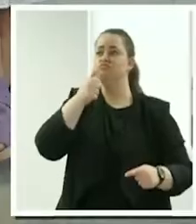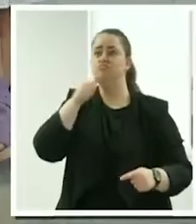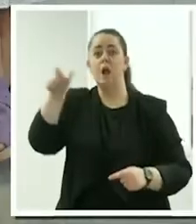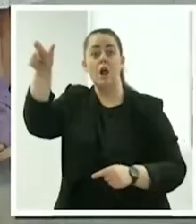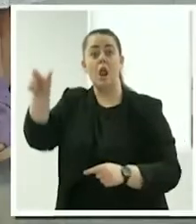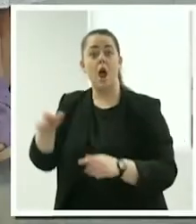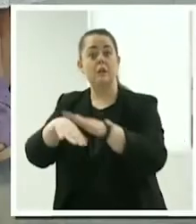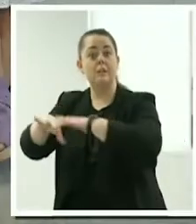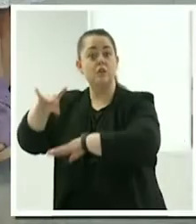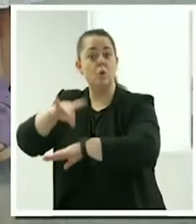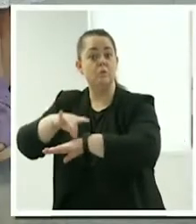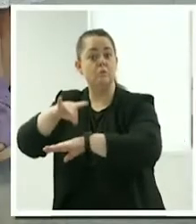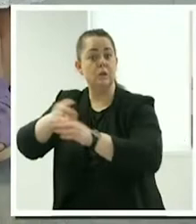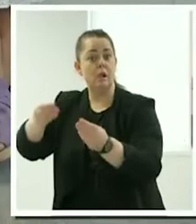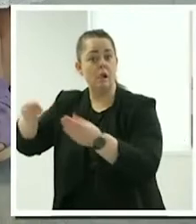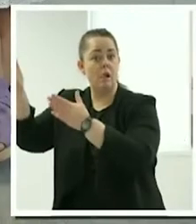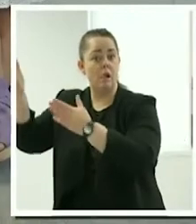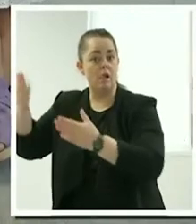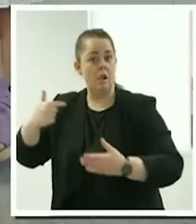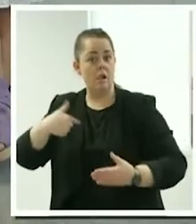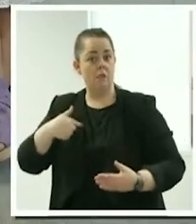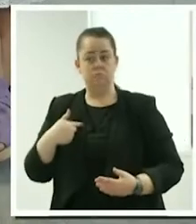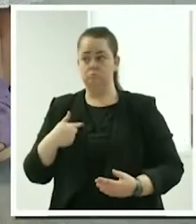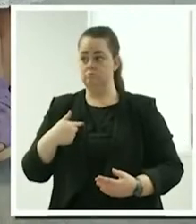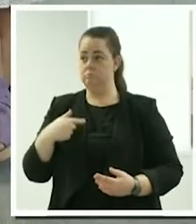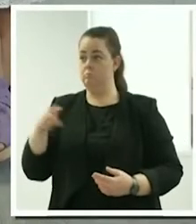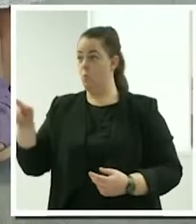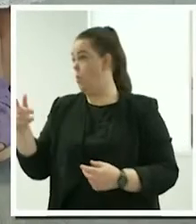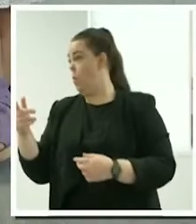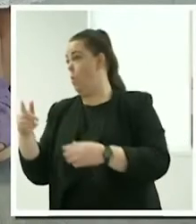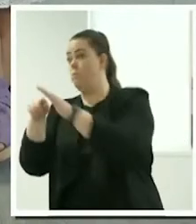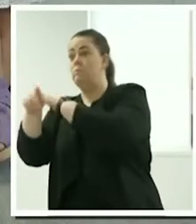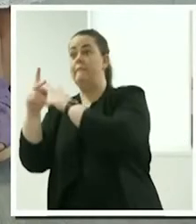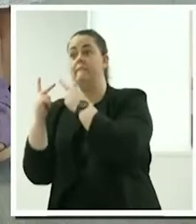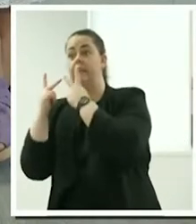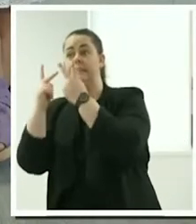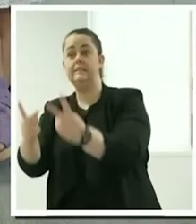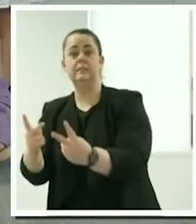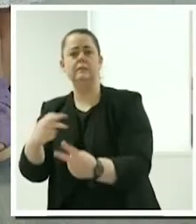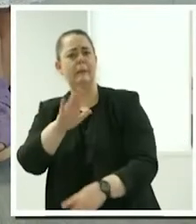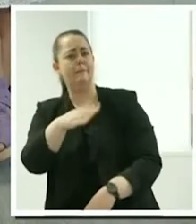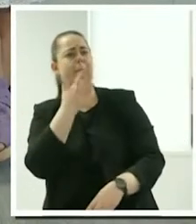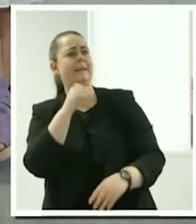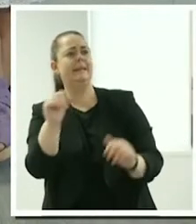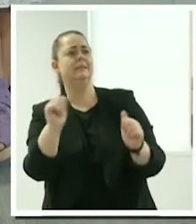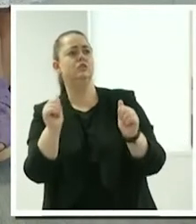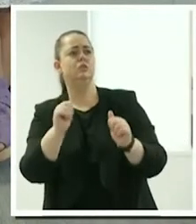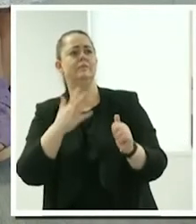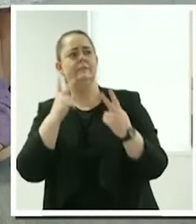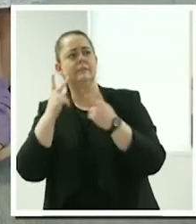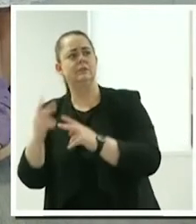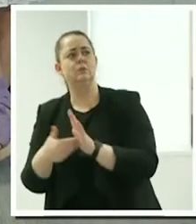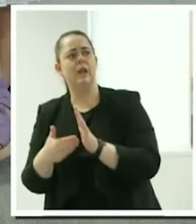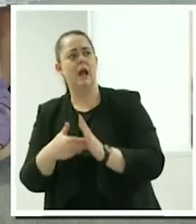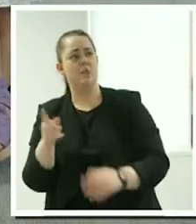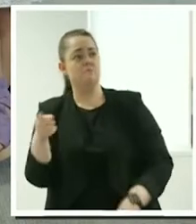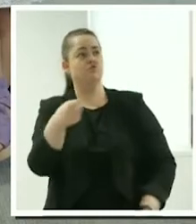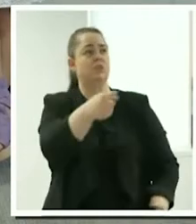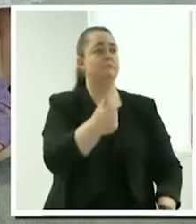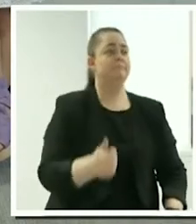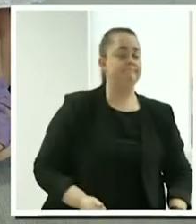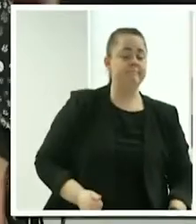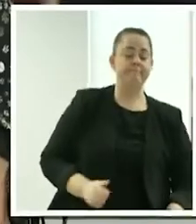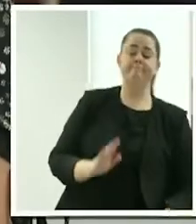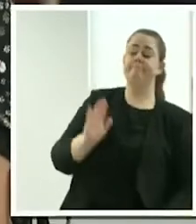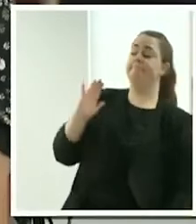if a client went out and visited a family member, they didn't ever let me know. So, you know, by the time I